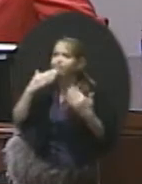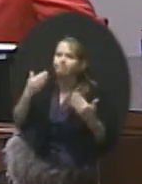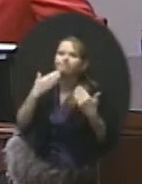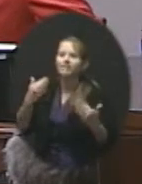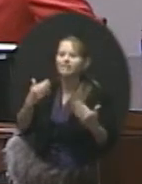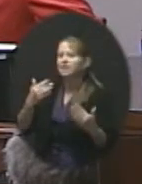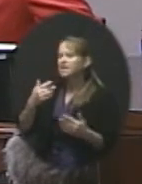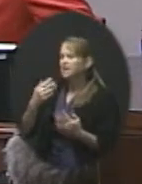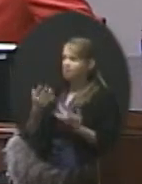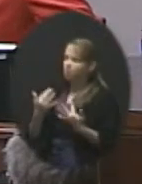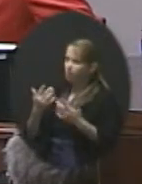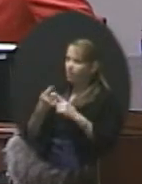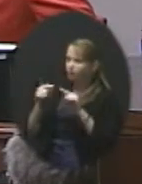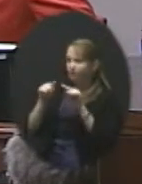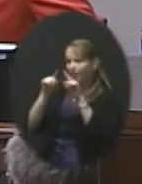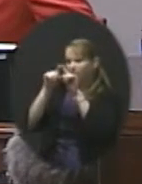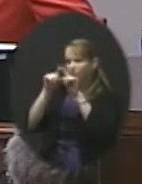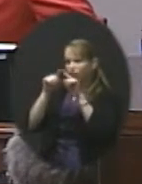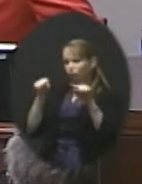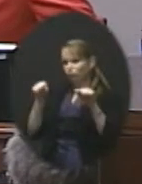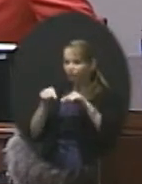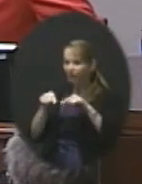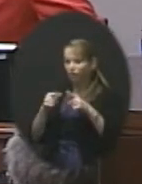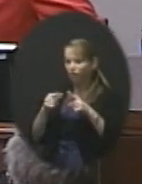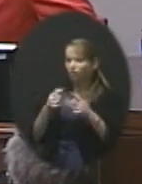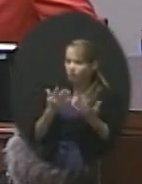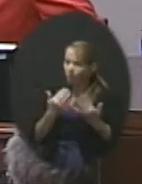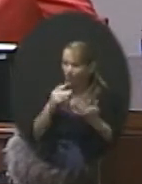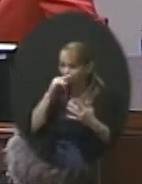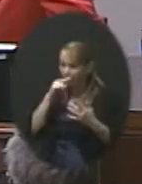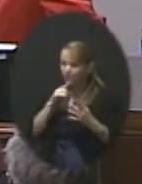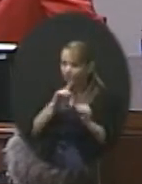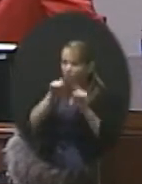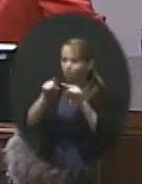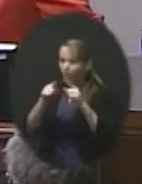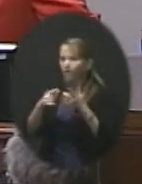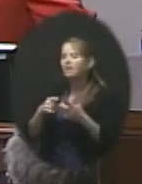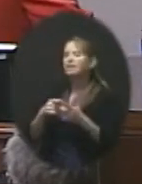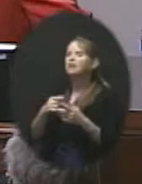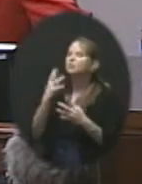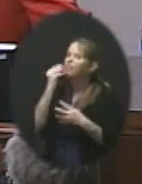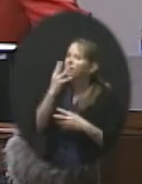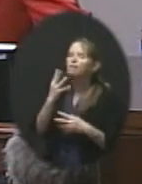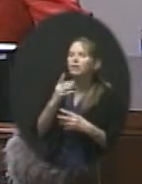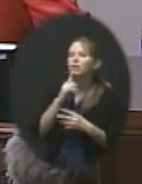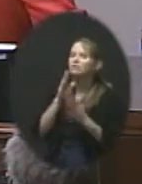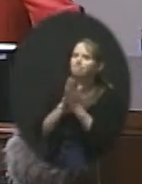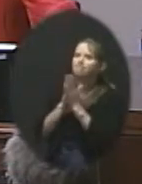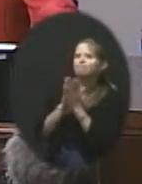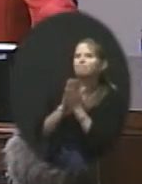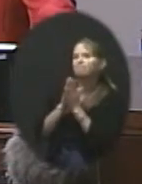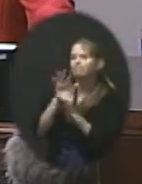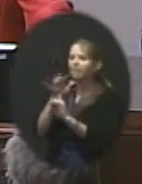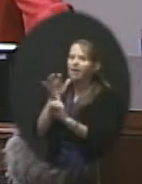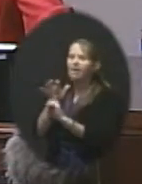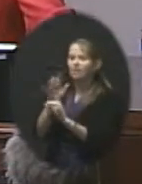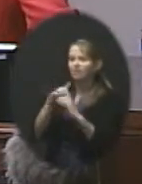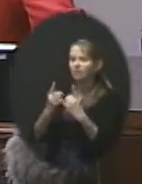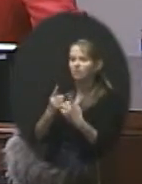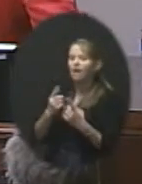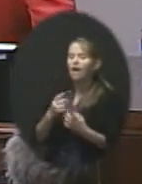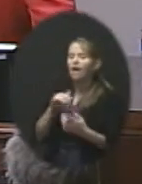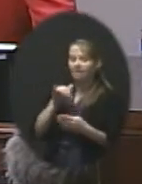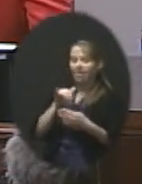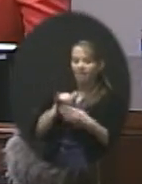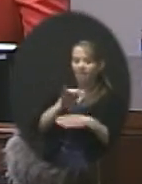school. And he did have kids. And so he was lovely and grateful and has been a raving fan of the districts. And he came that night just to